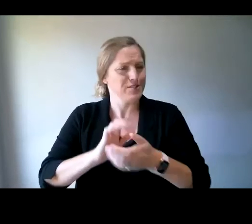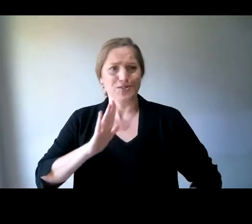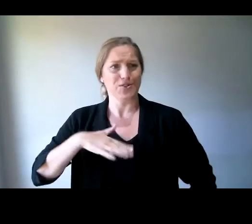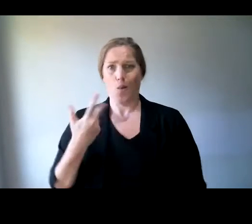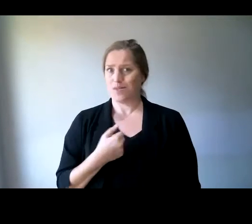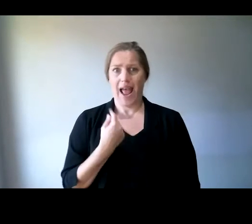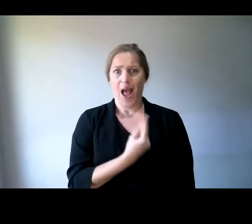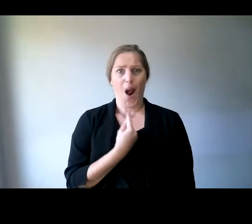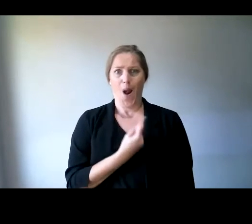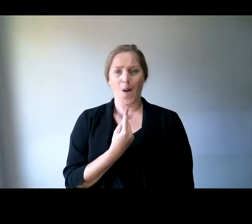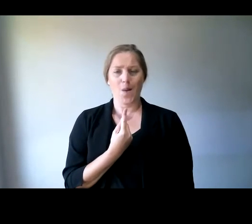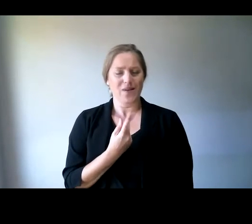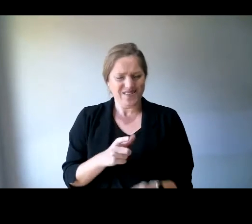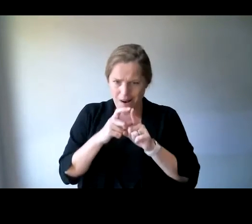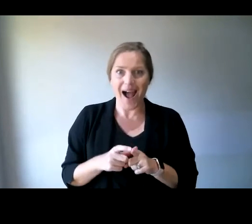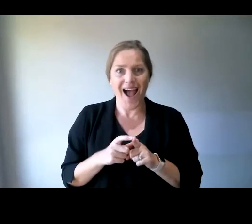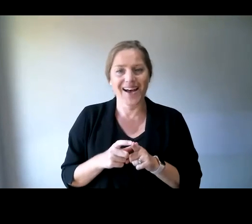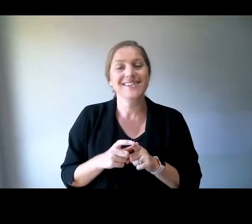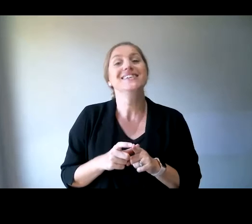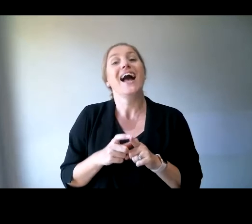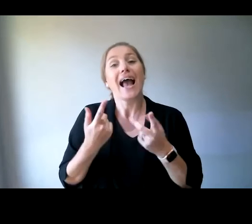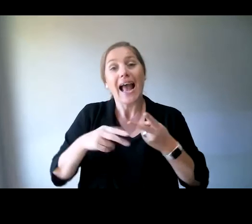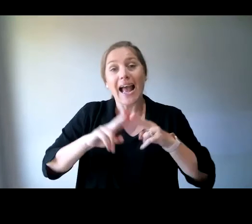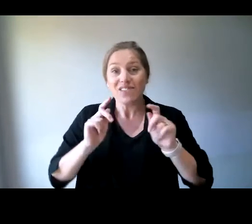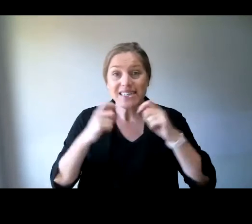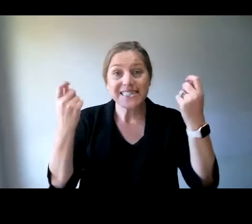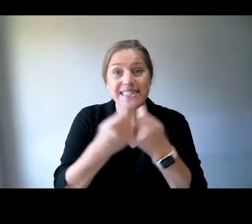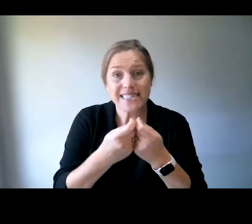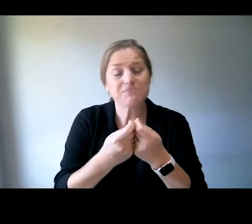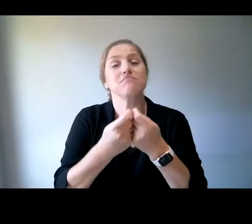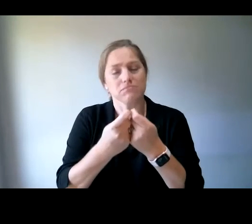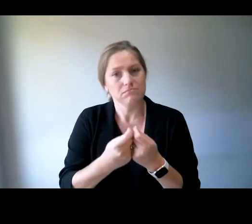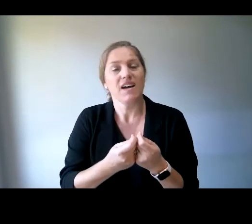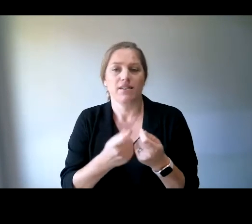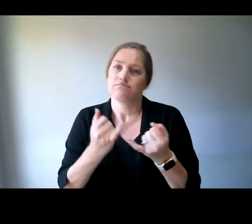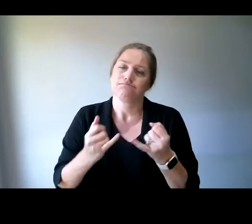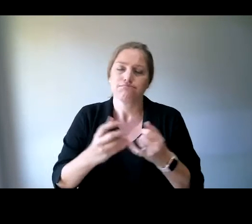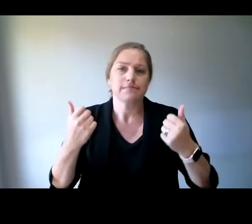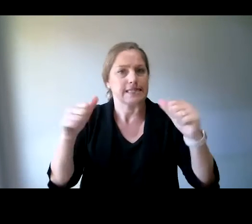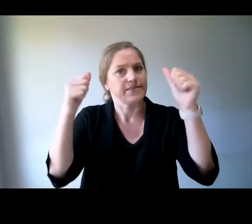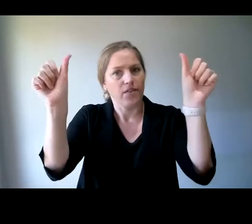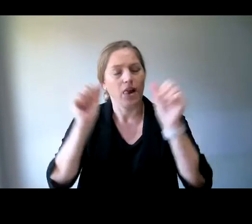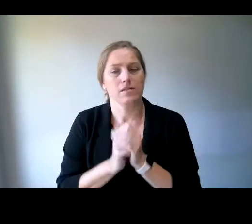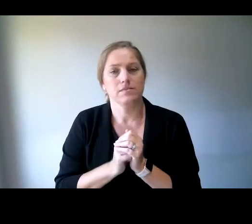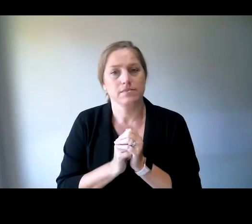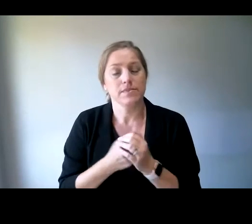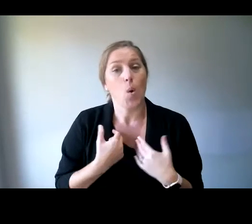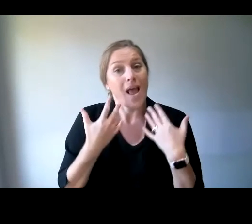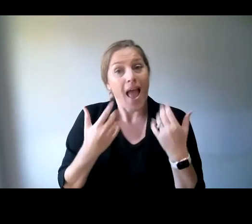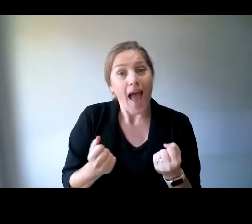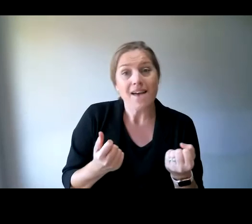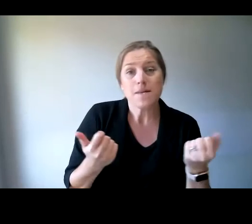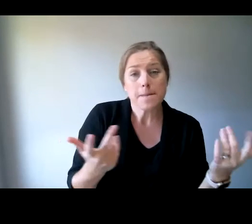problem on our own. We're a team. And while I'm the one up here talking to you all today, there are a lot of members of our alliance who work for other